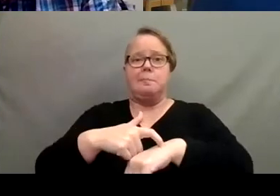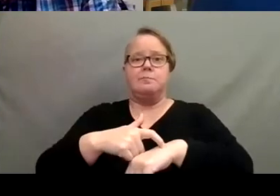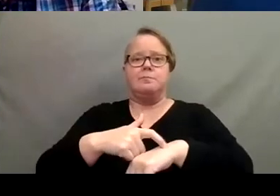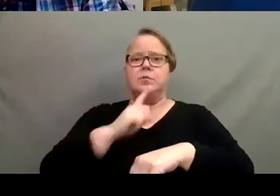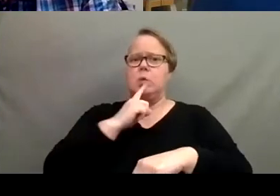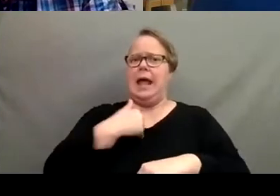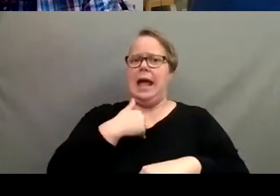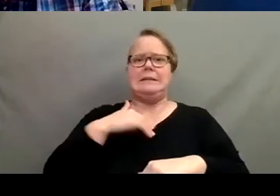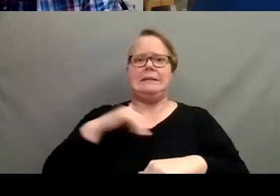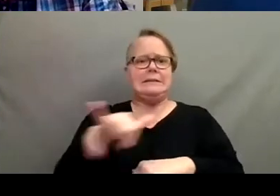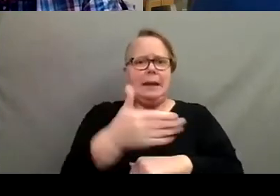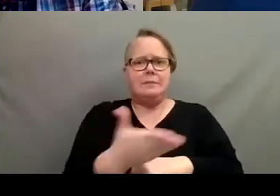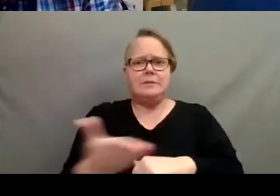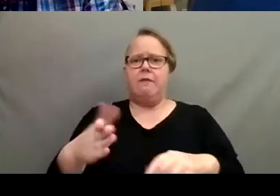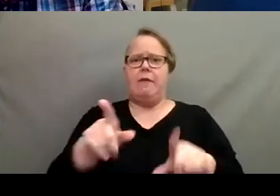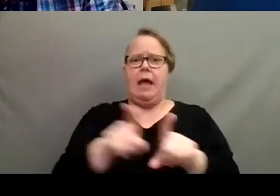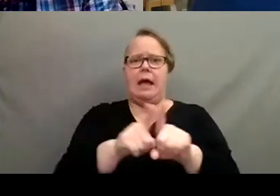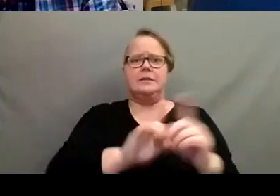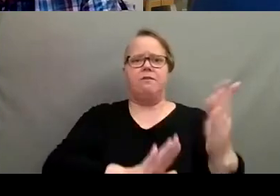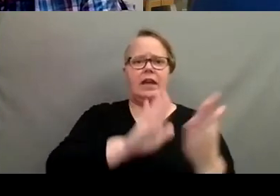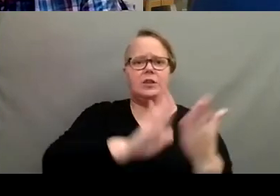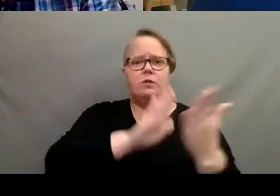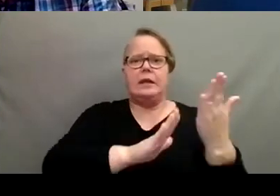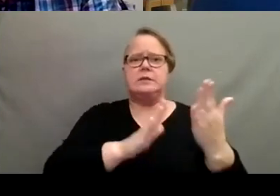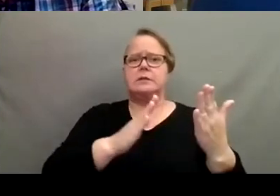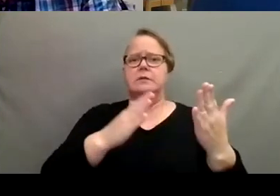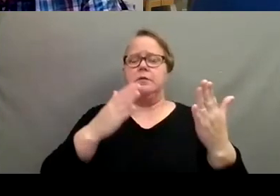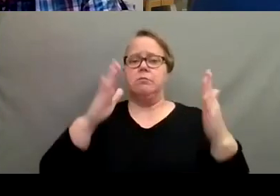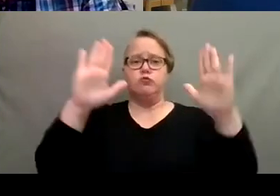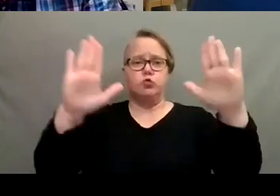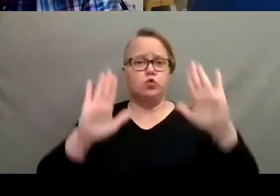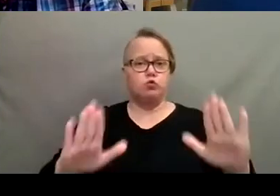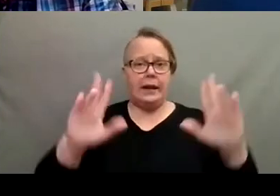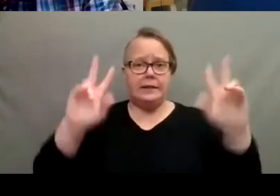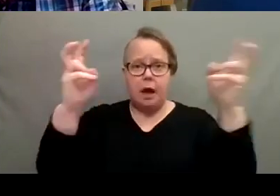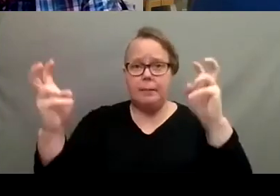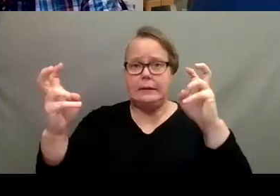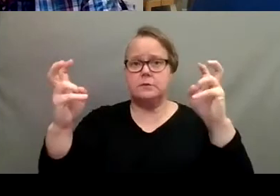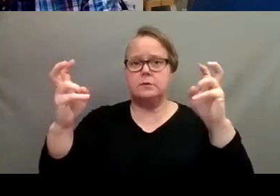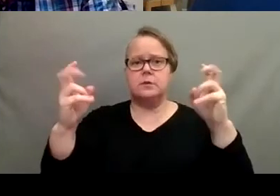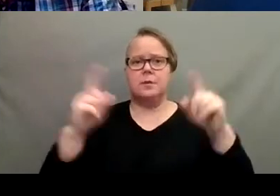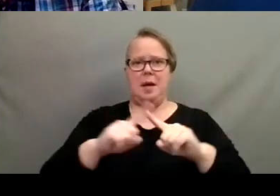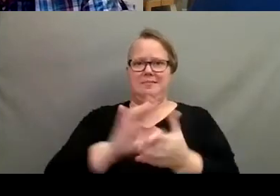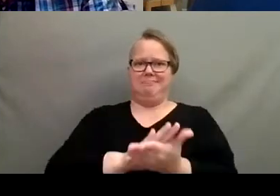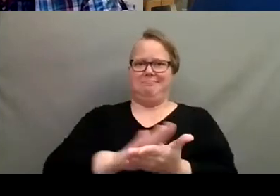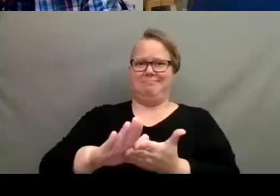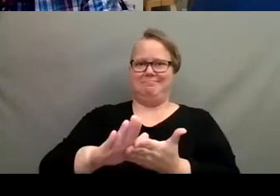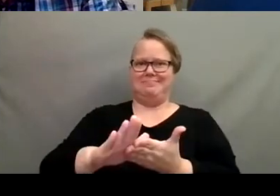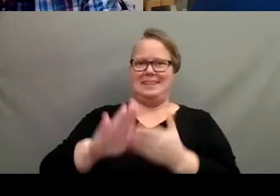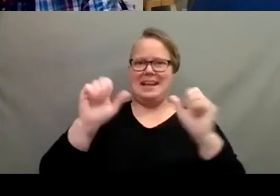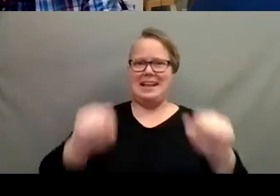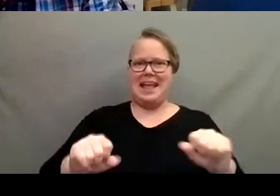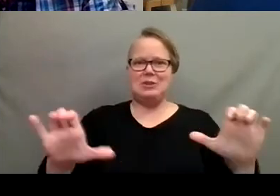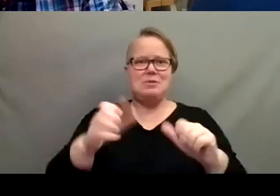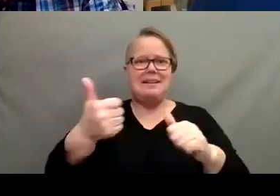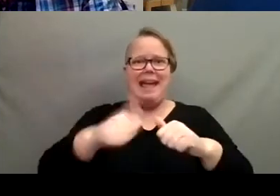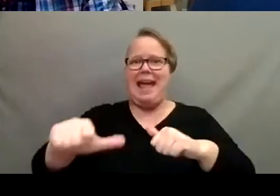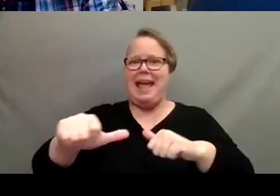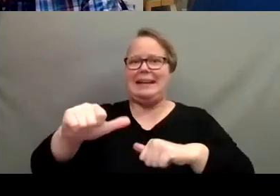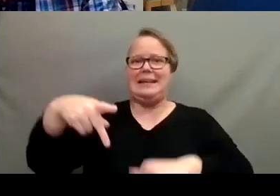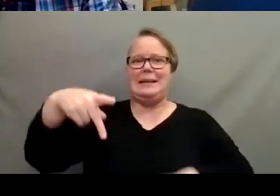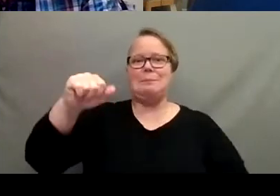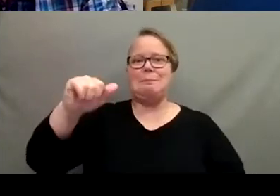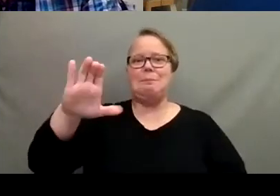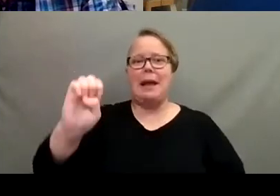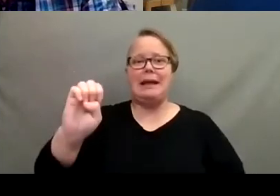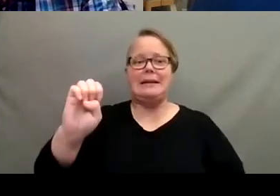face-to-face training. There's still all of the great topics. Um, but what's nice is that they can do it at any pace they want